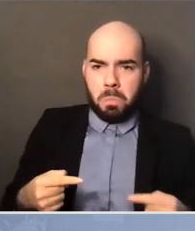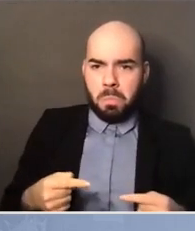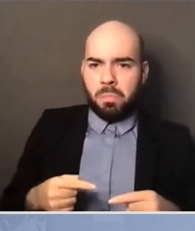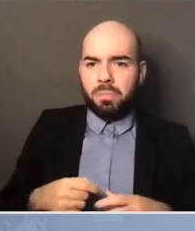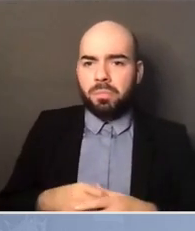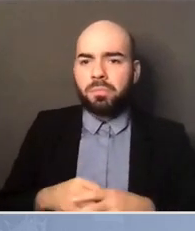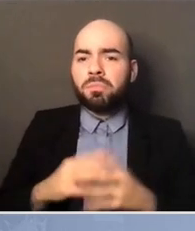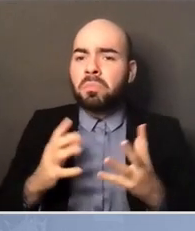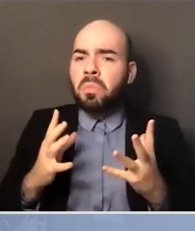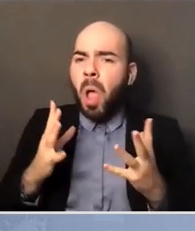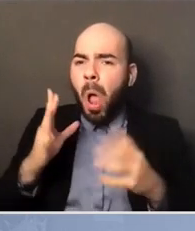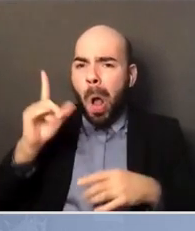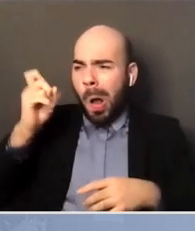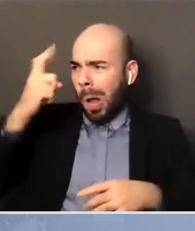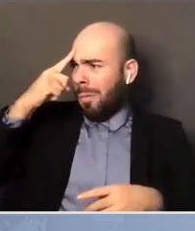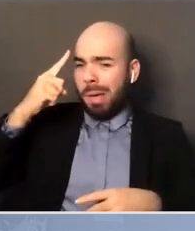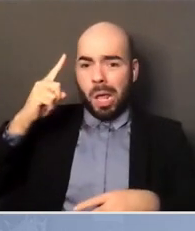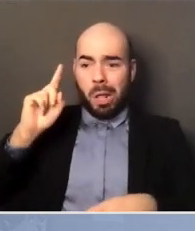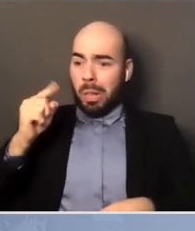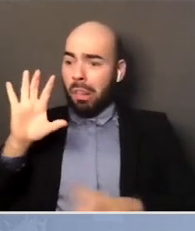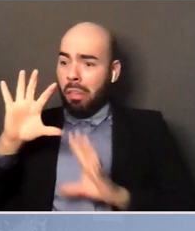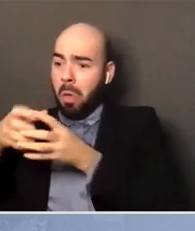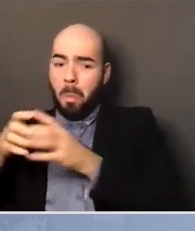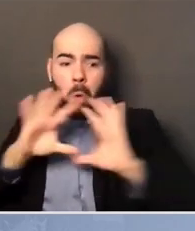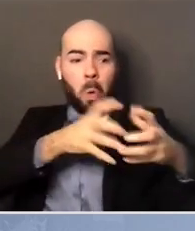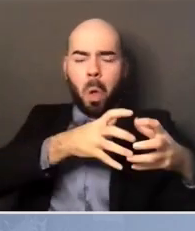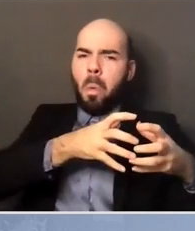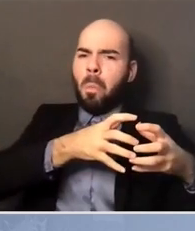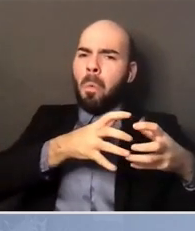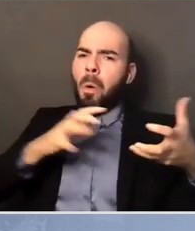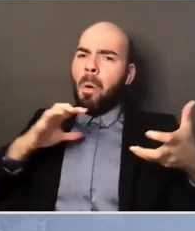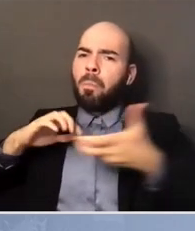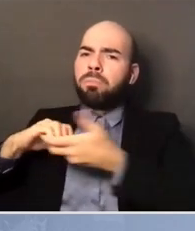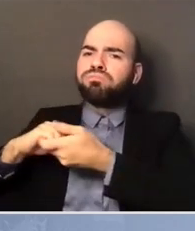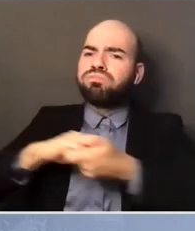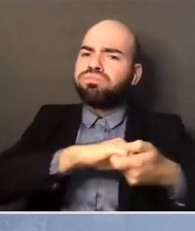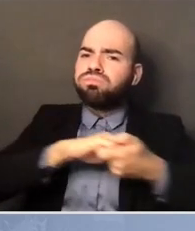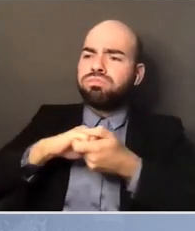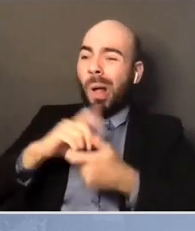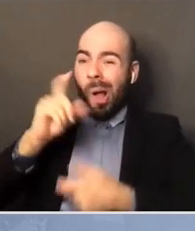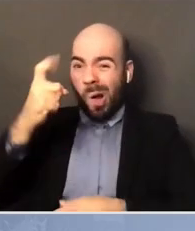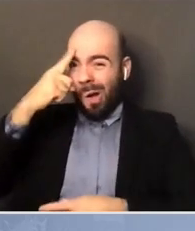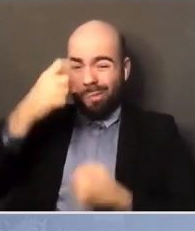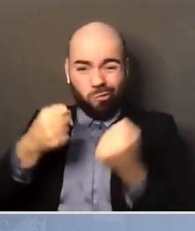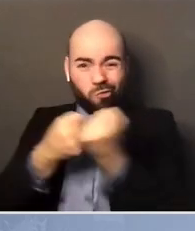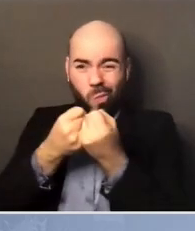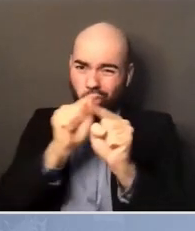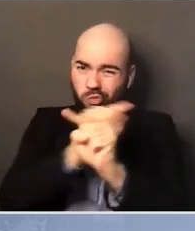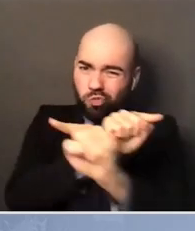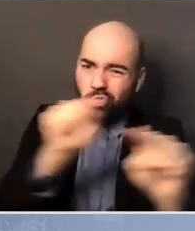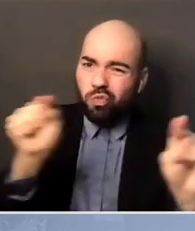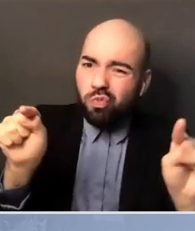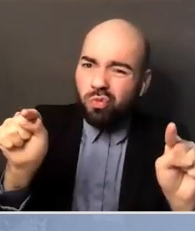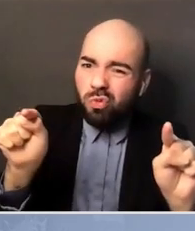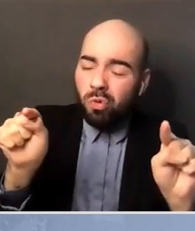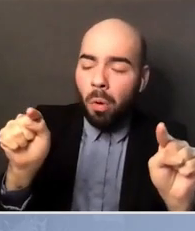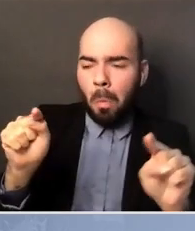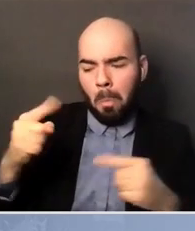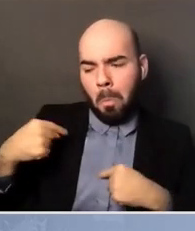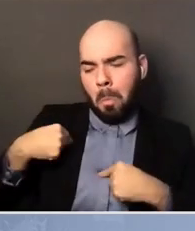The government's us, of, by, and for the people. It wasn't always for all of us,